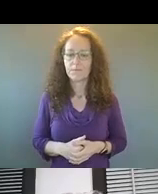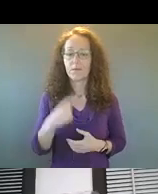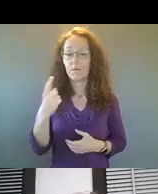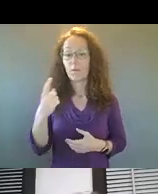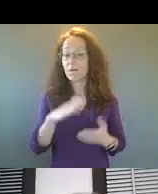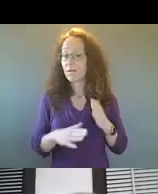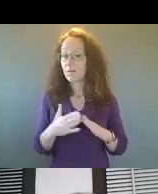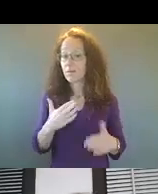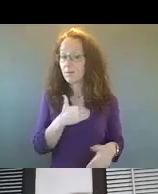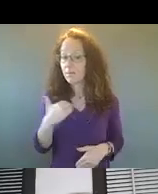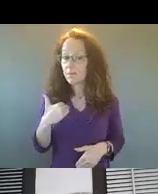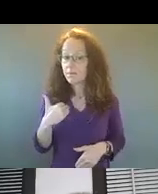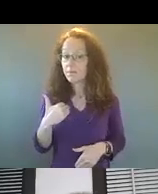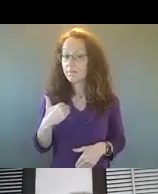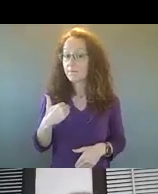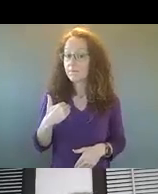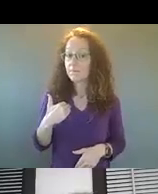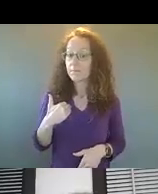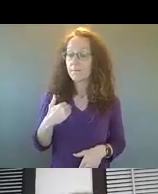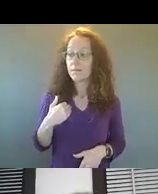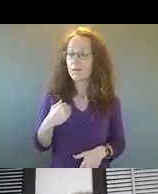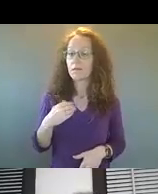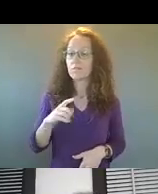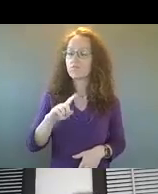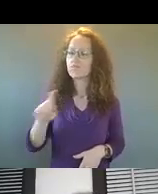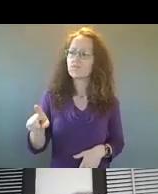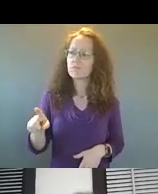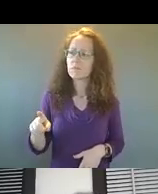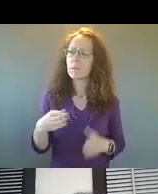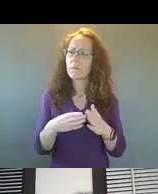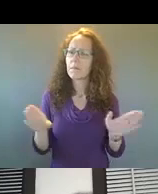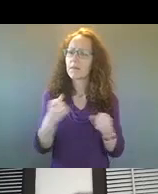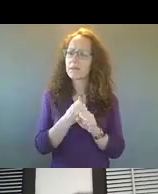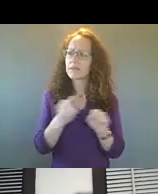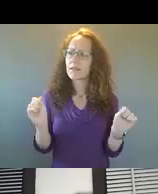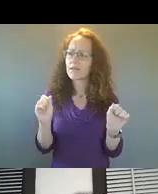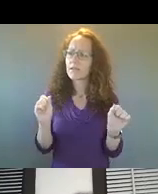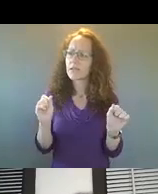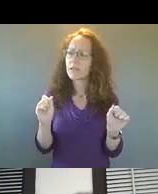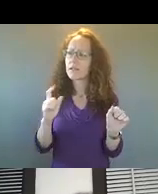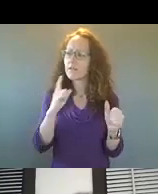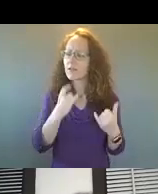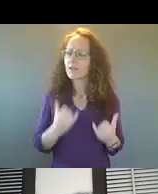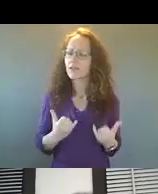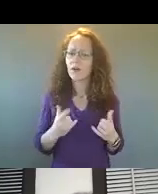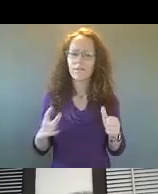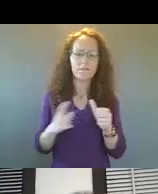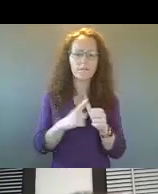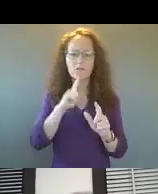members asked what changes, um, to public safety our current first responders would like to see.